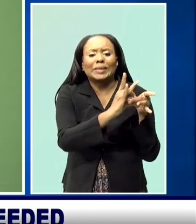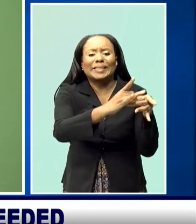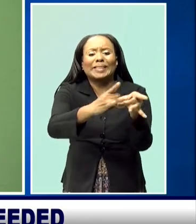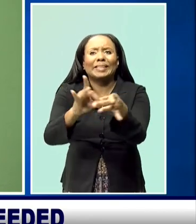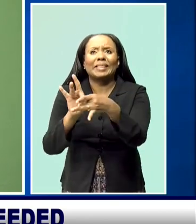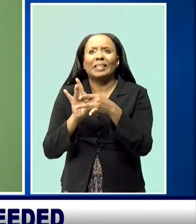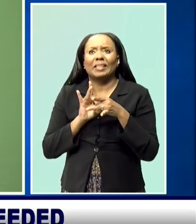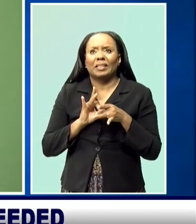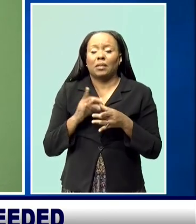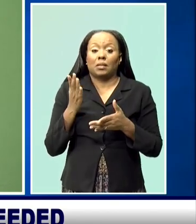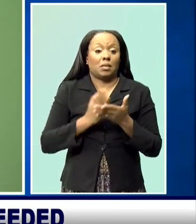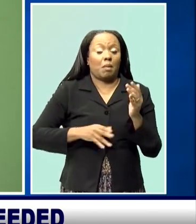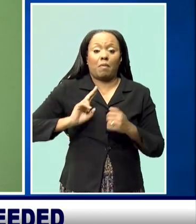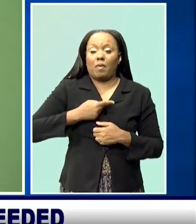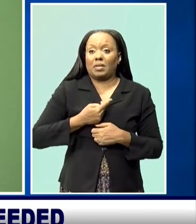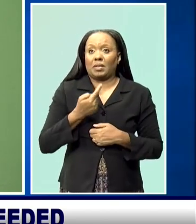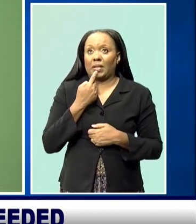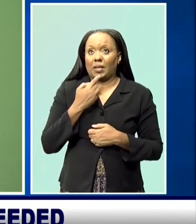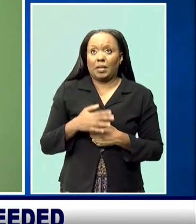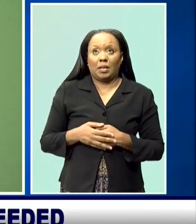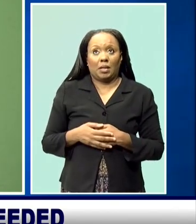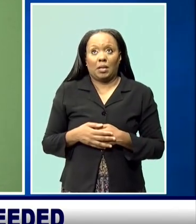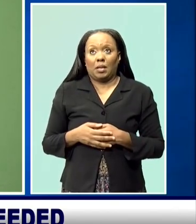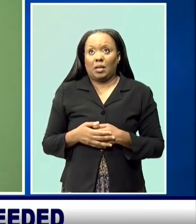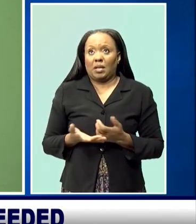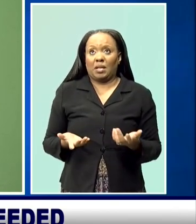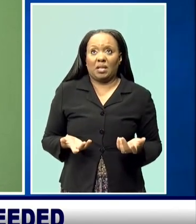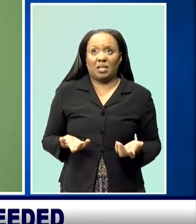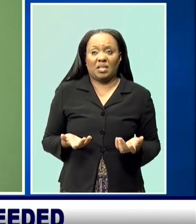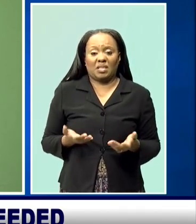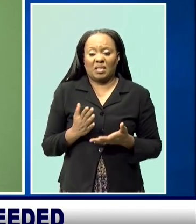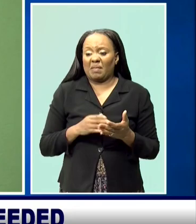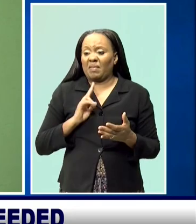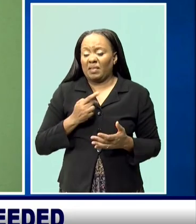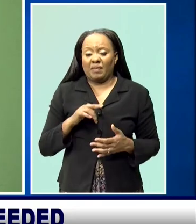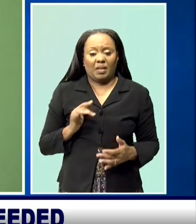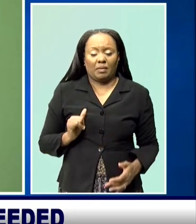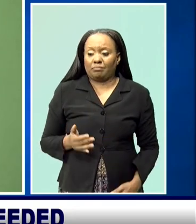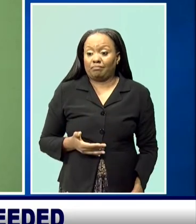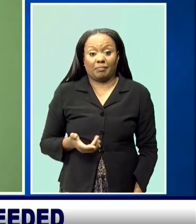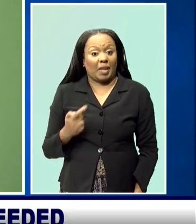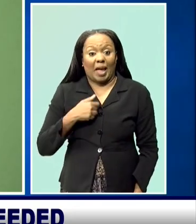need to drive cars anymore. I know from some of the faces in here that y'all can't even contemplate that.